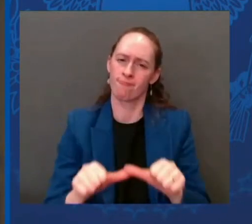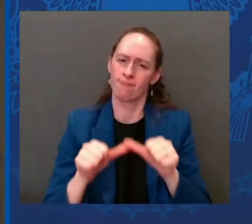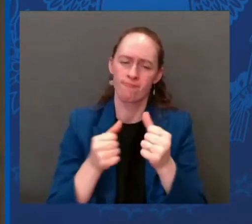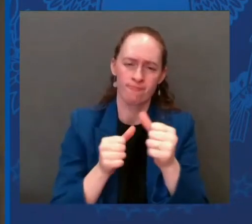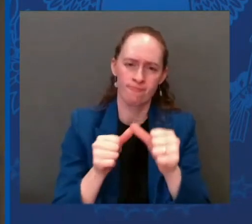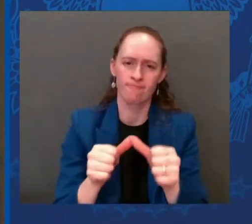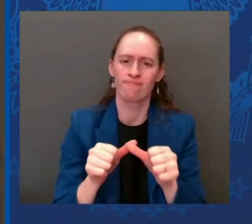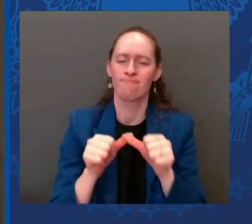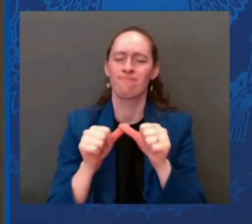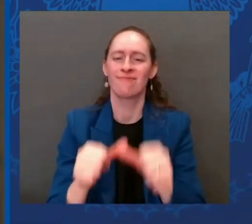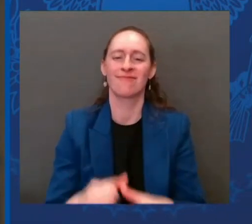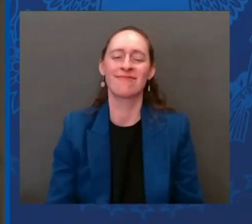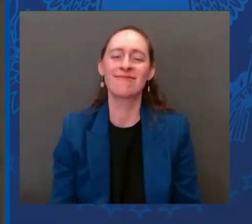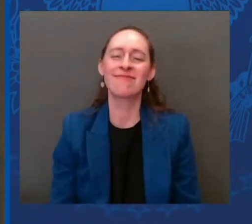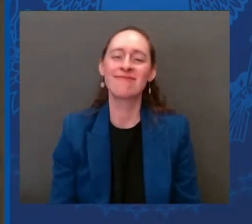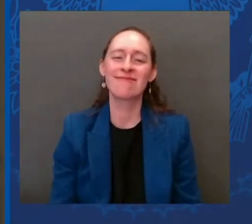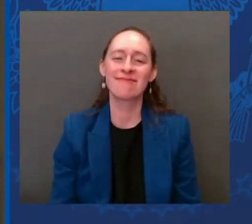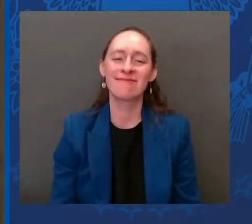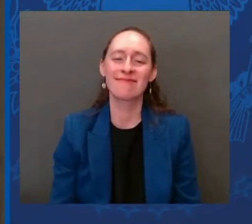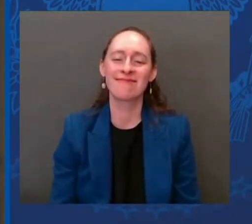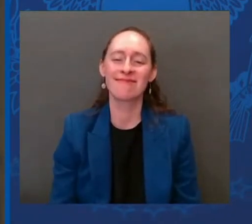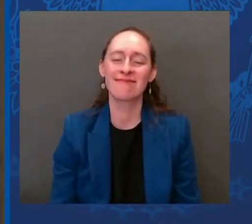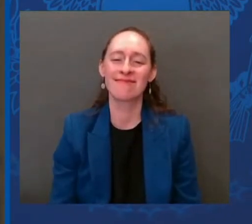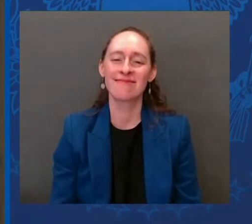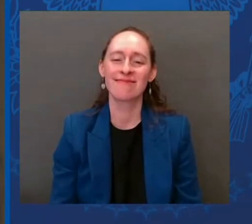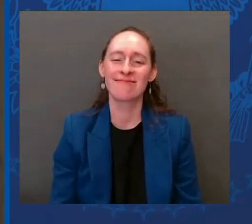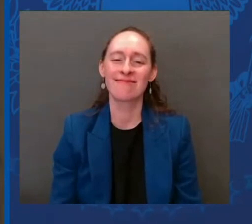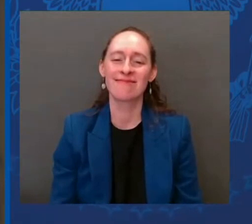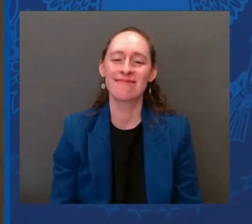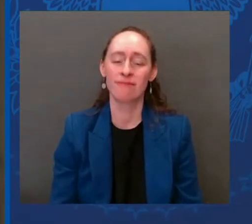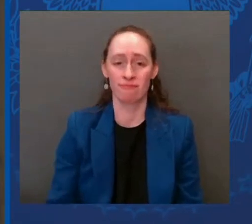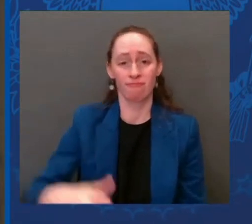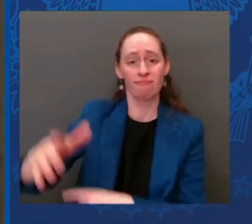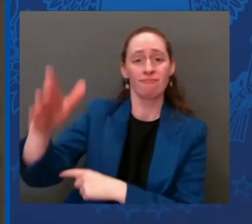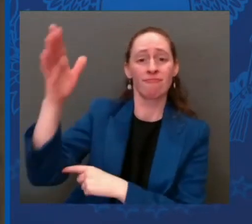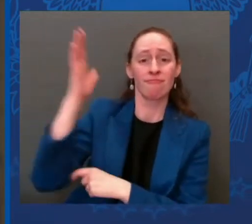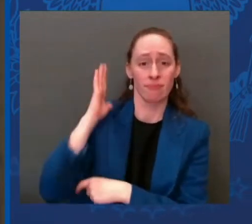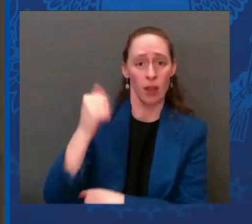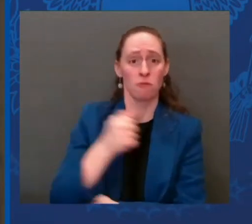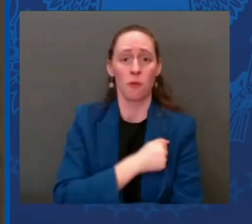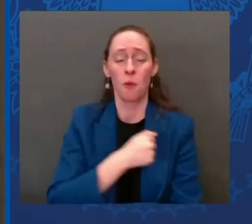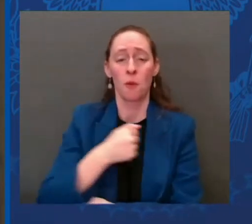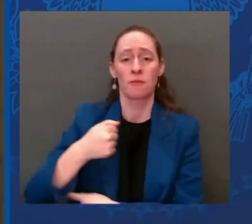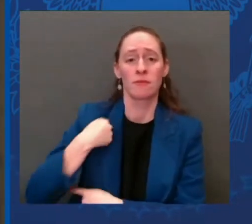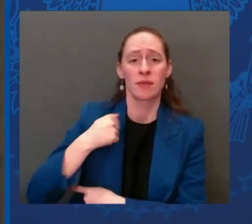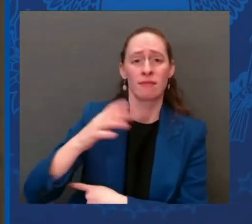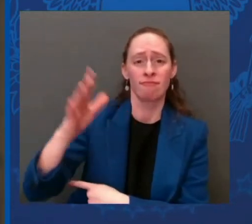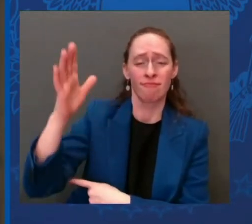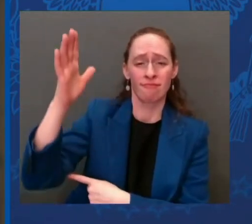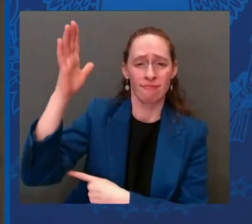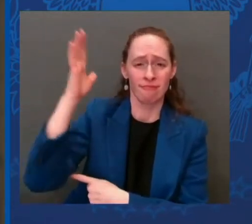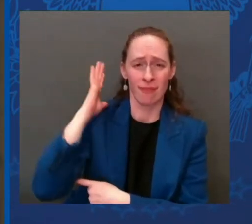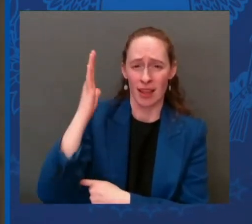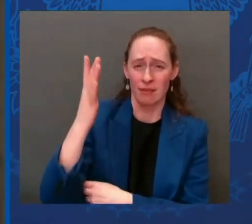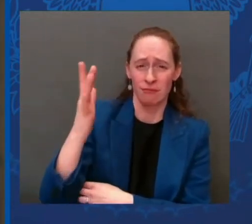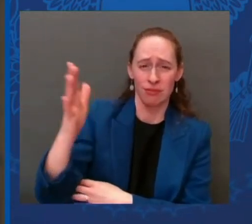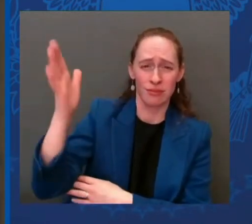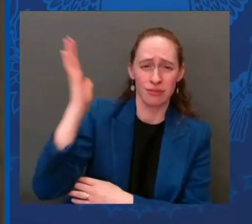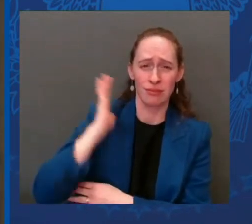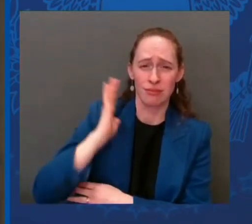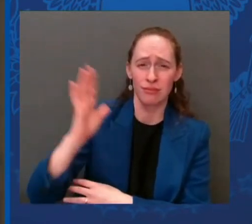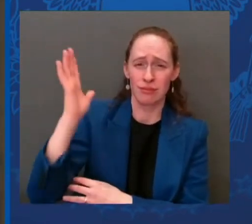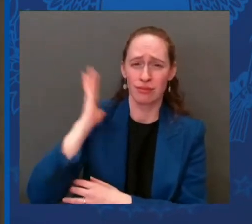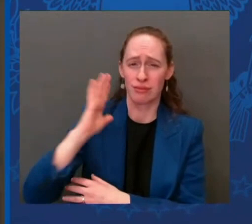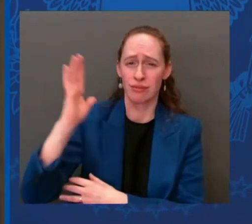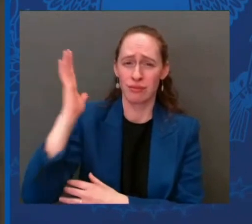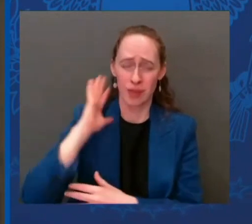under the iron fist of communist rule, Poland endured because you stood together. That's how brave